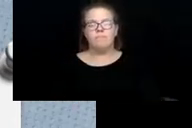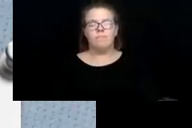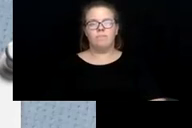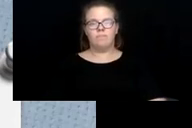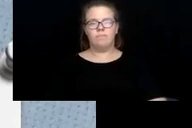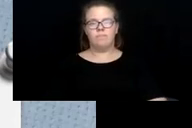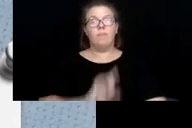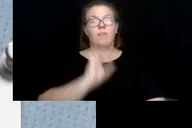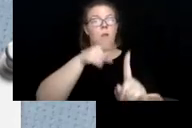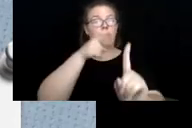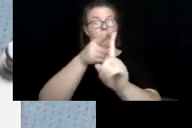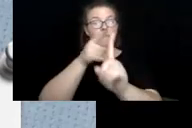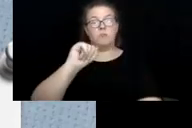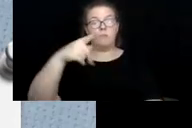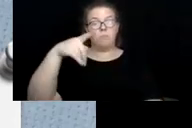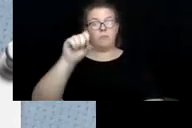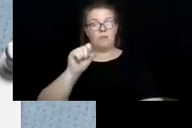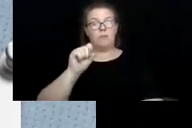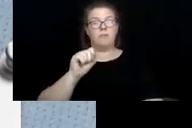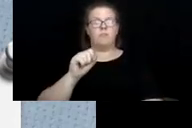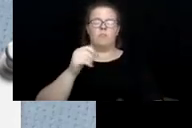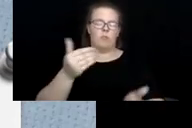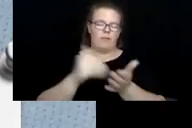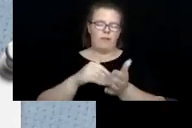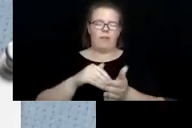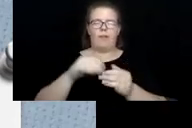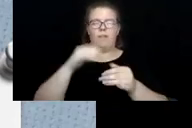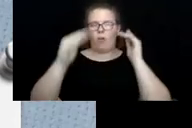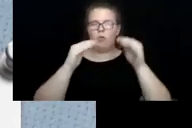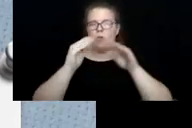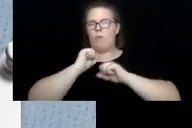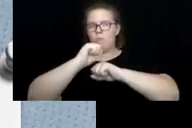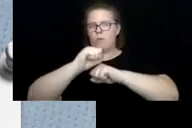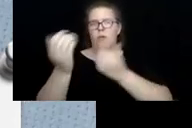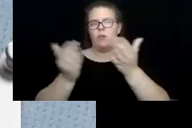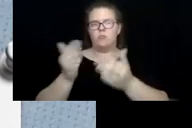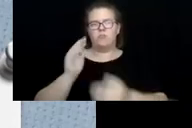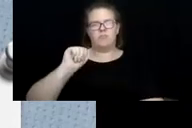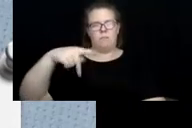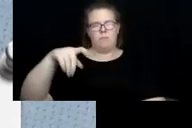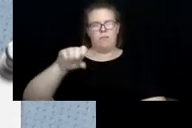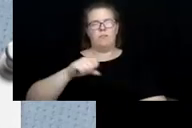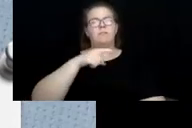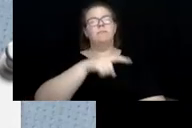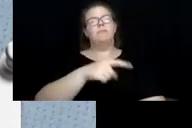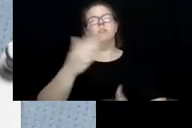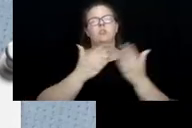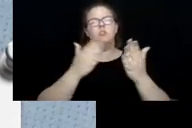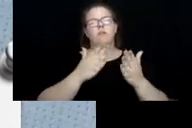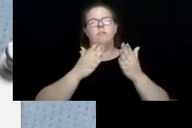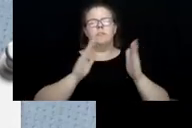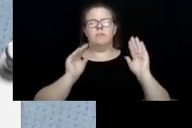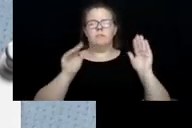The mission of APS, or Adult Protective Services, is a system of services aimed at maintaining